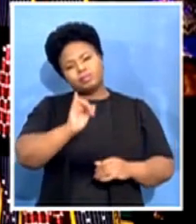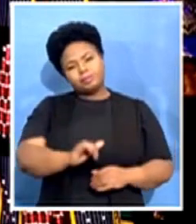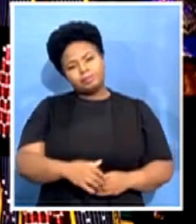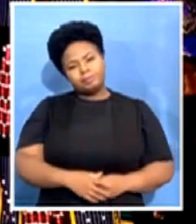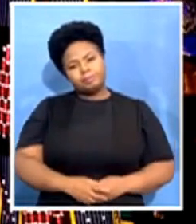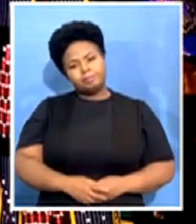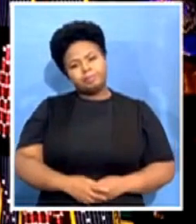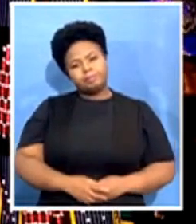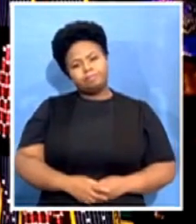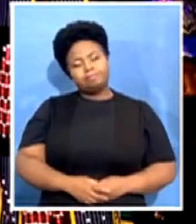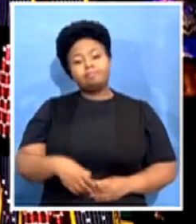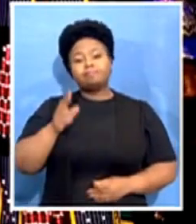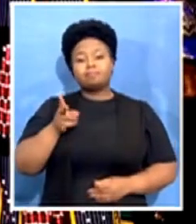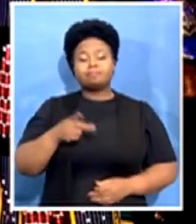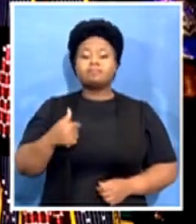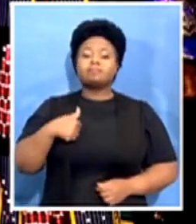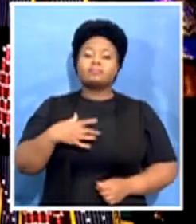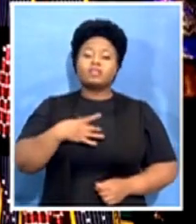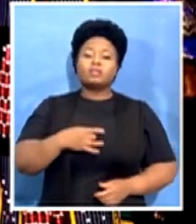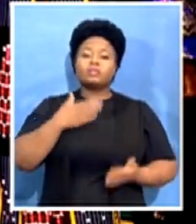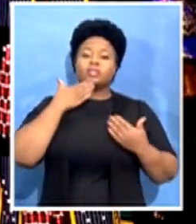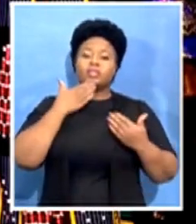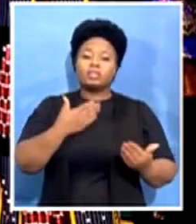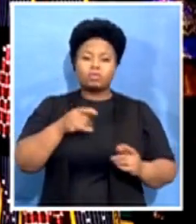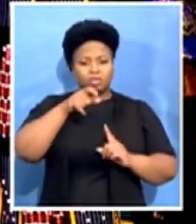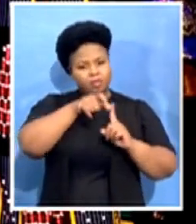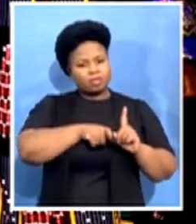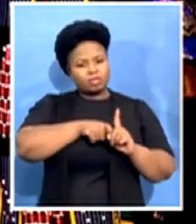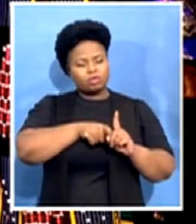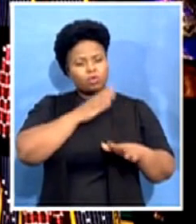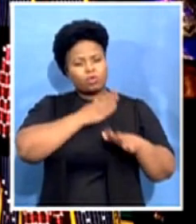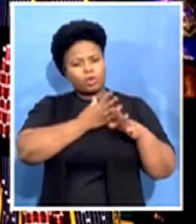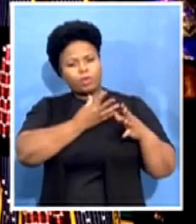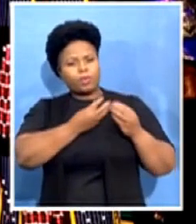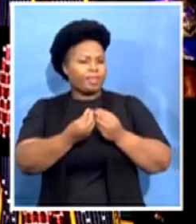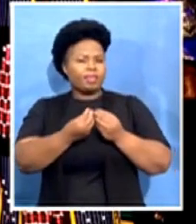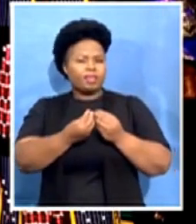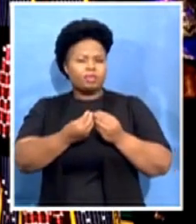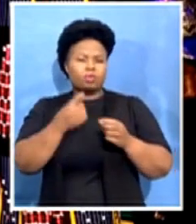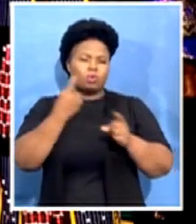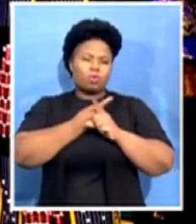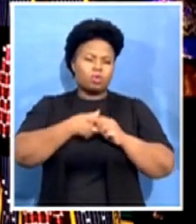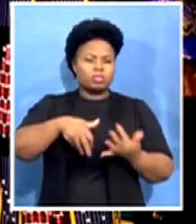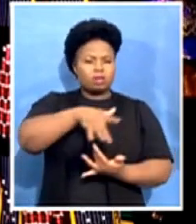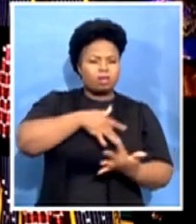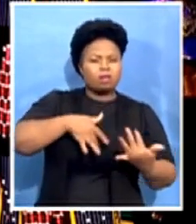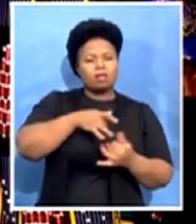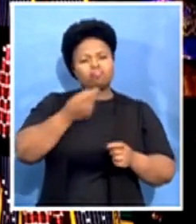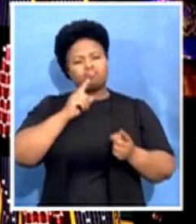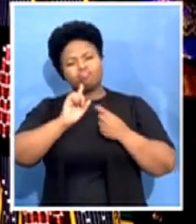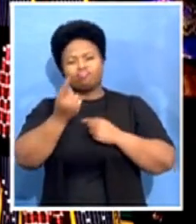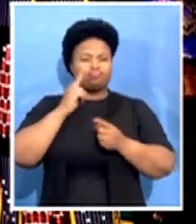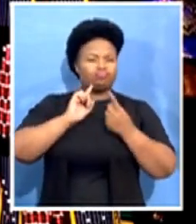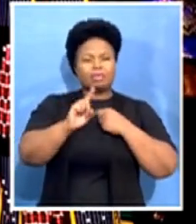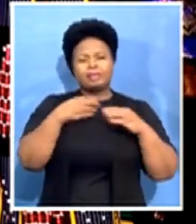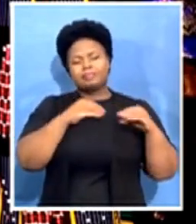the person who worked with him to run around and interact with the family as would have